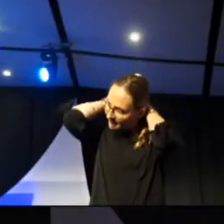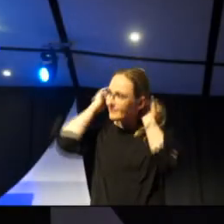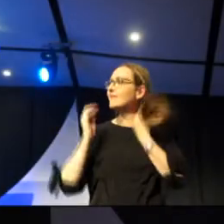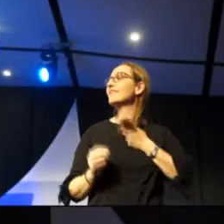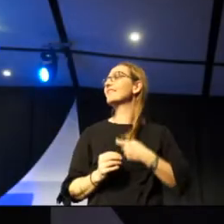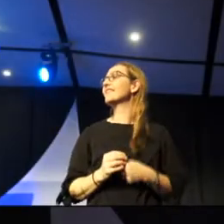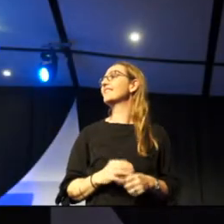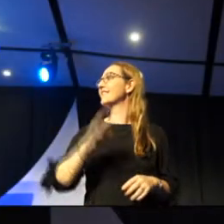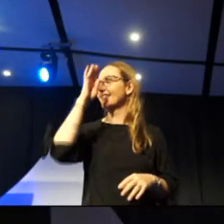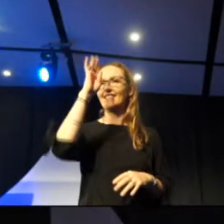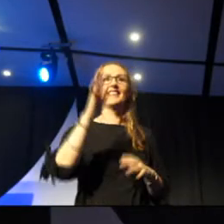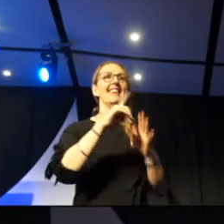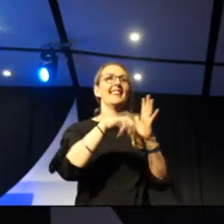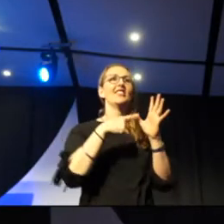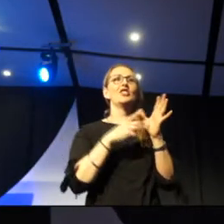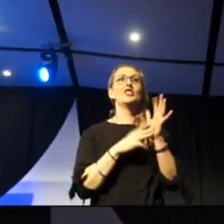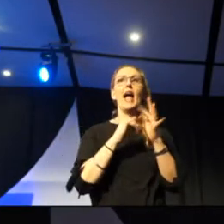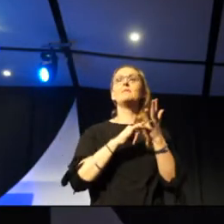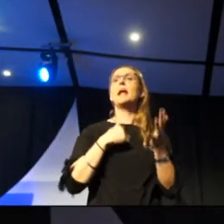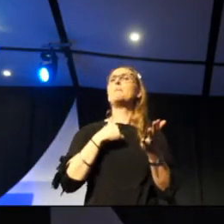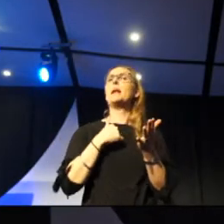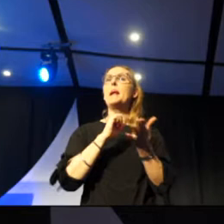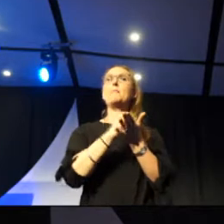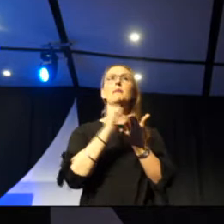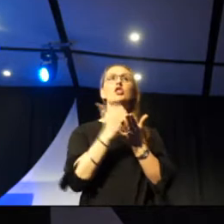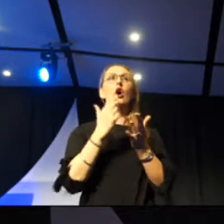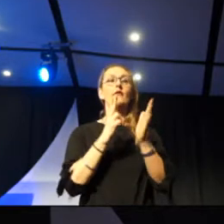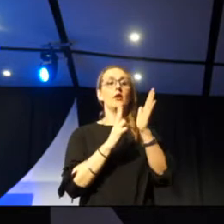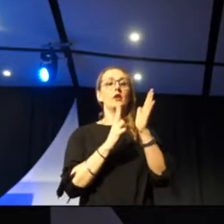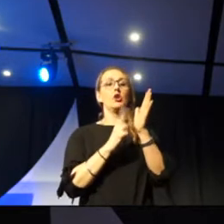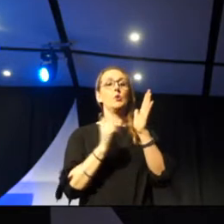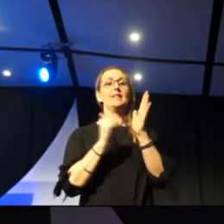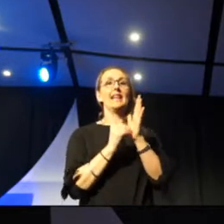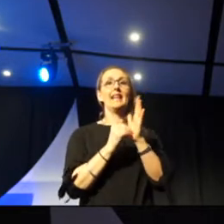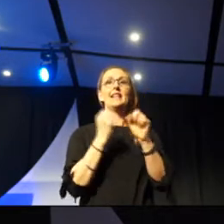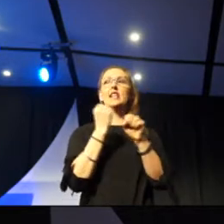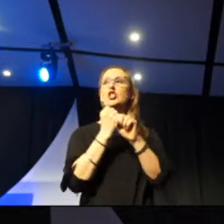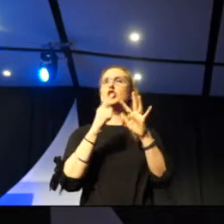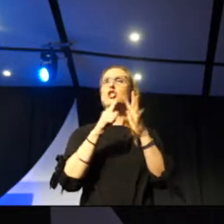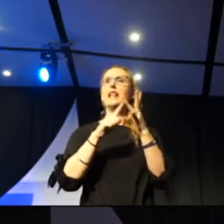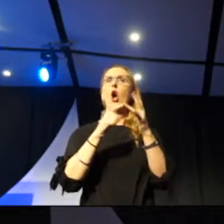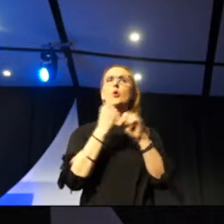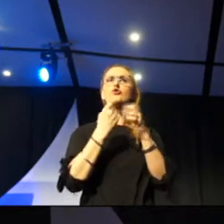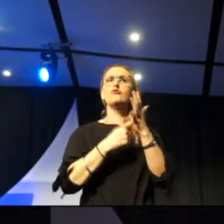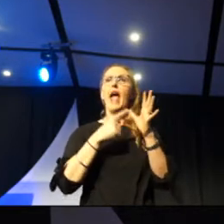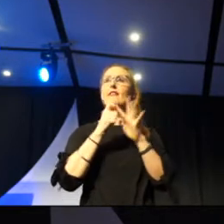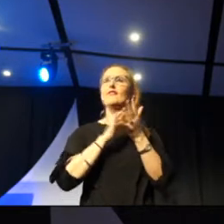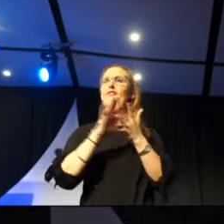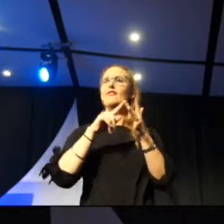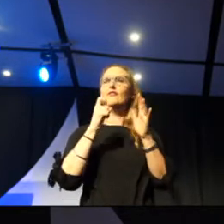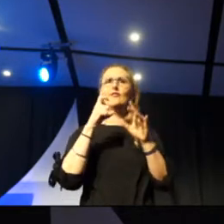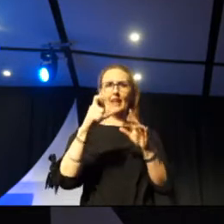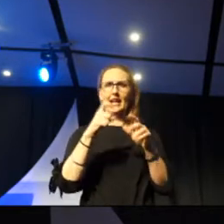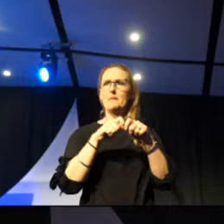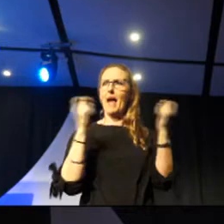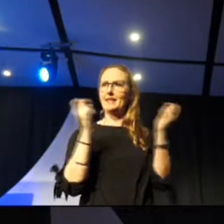Kāra koutou, my name is James Frankem, I'm the publisher of New Zealand Geographic. On the tables in front of you, you have some VR